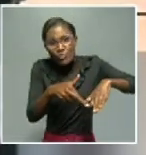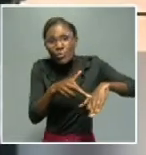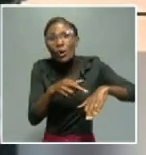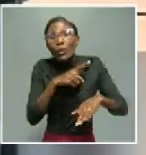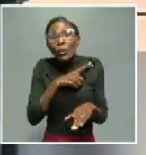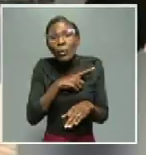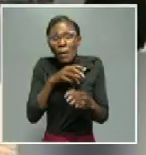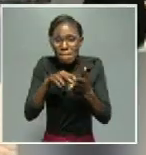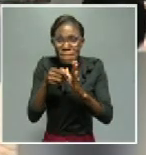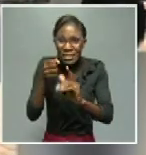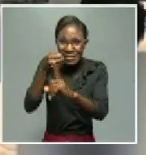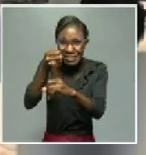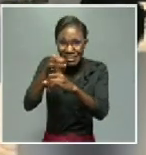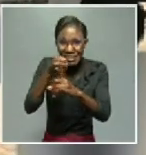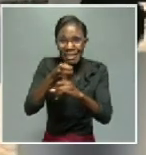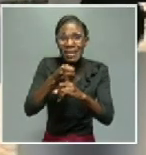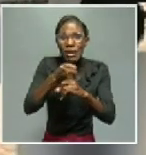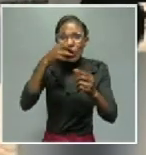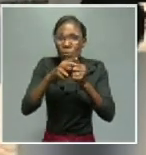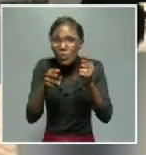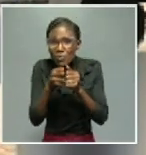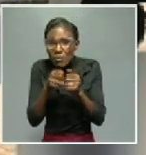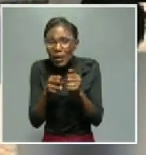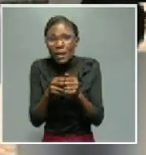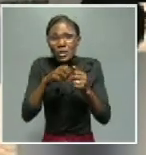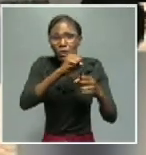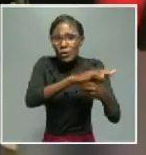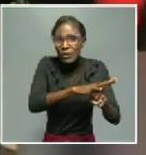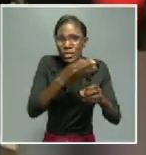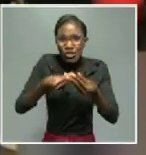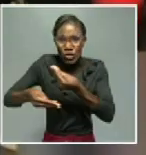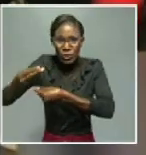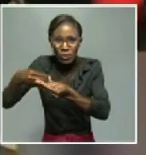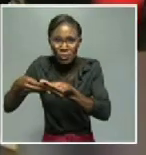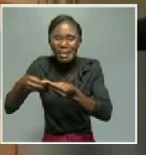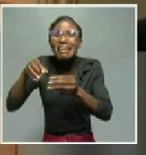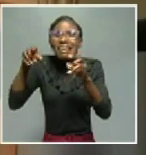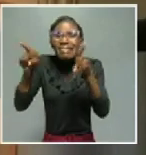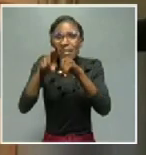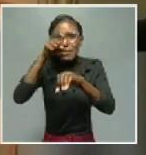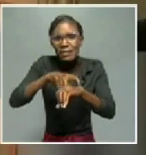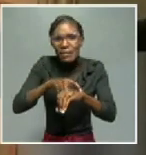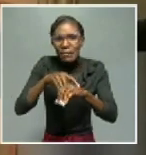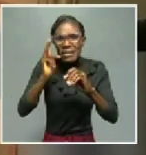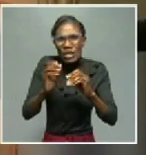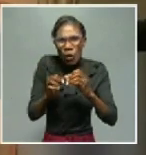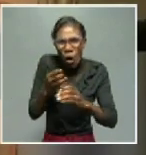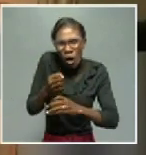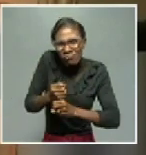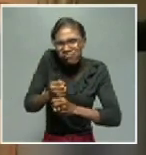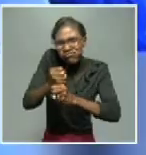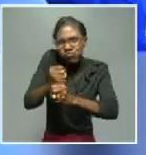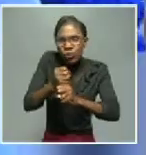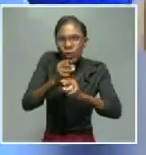negative impact of COVID-19 on the economy and equally so on our health system. So